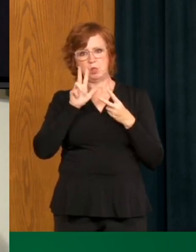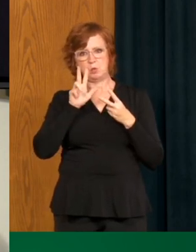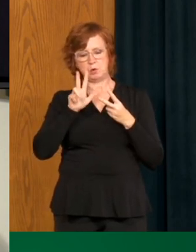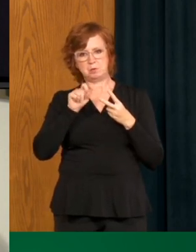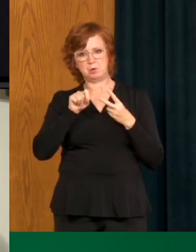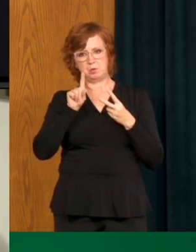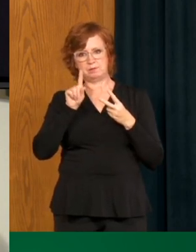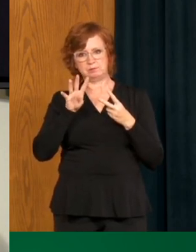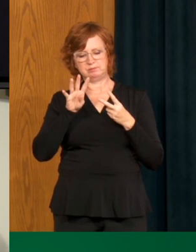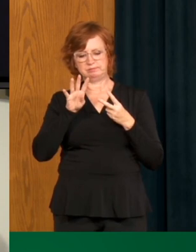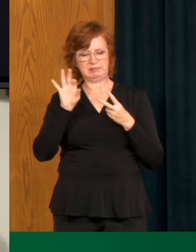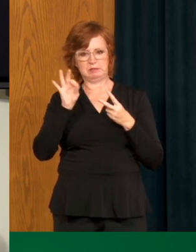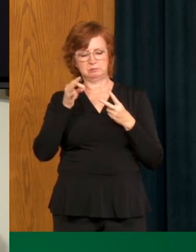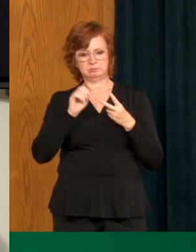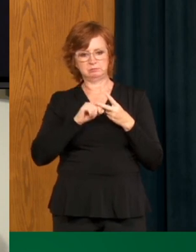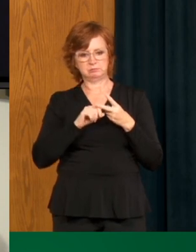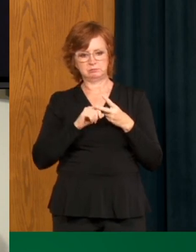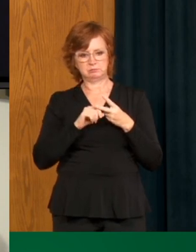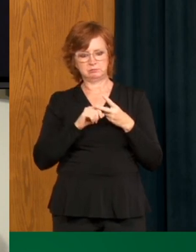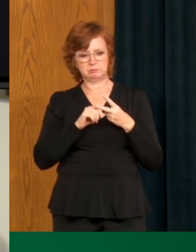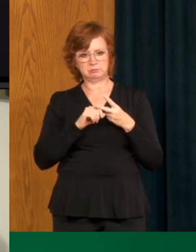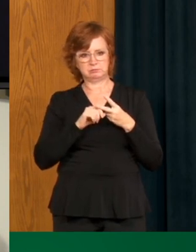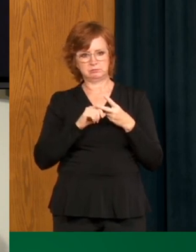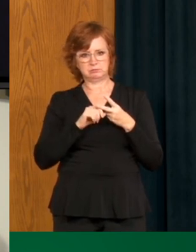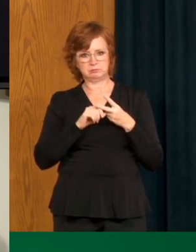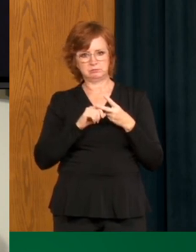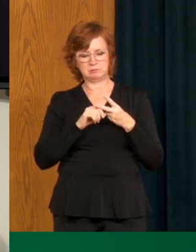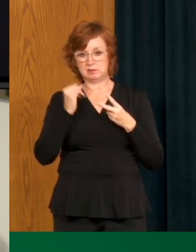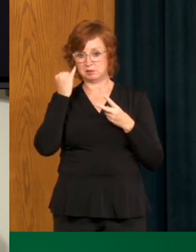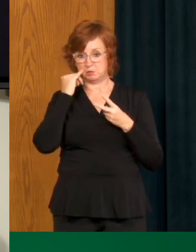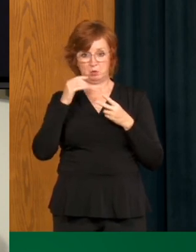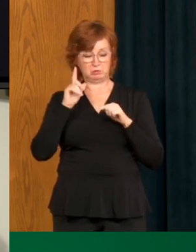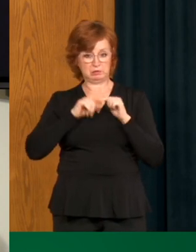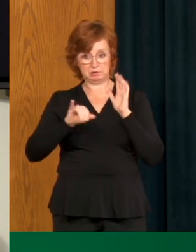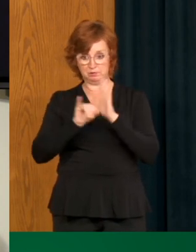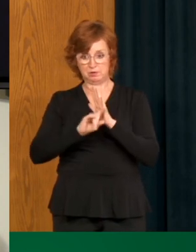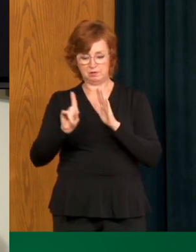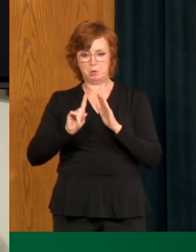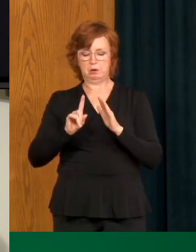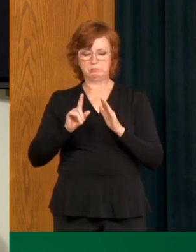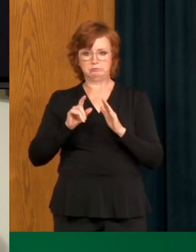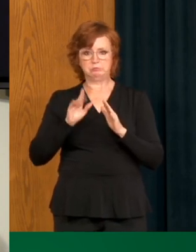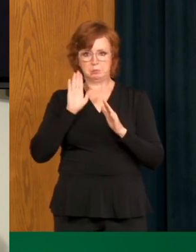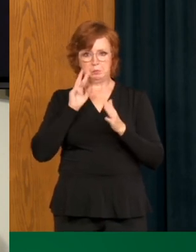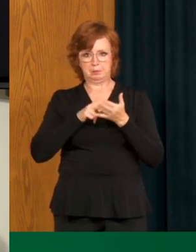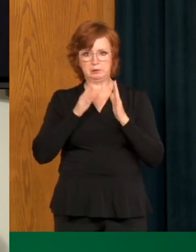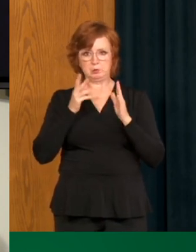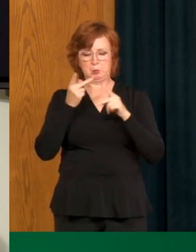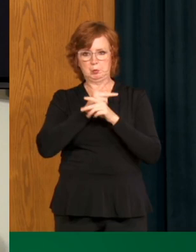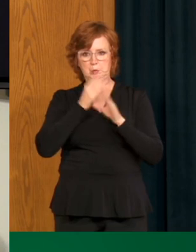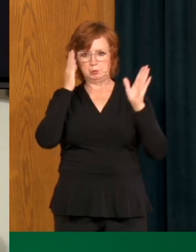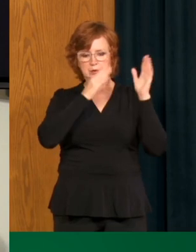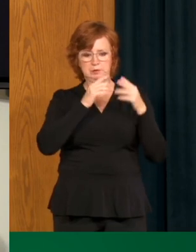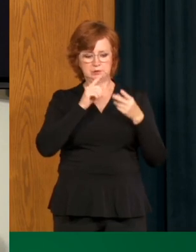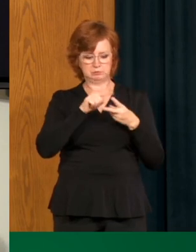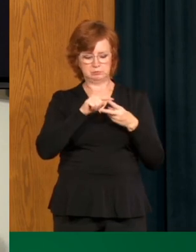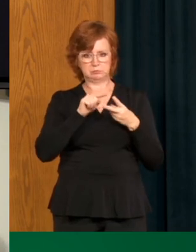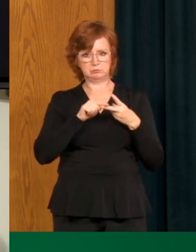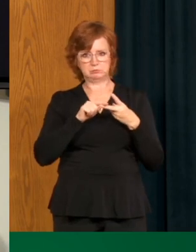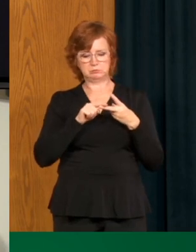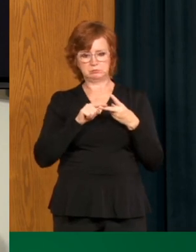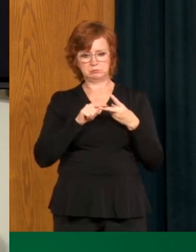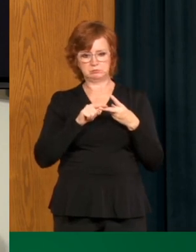but with, understanding transmission settings would be of greater concern. But having said that, we can't minimize the fact